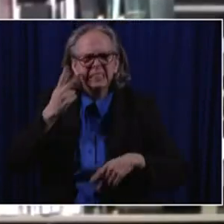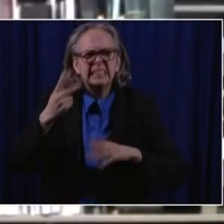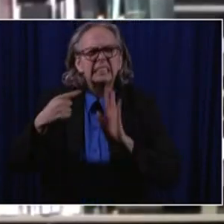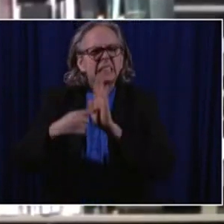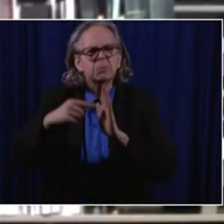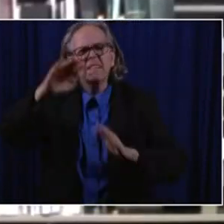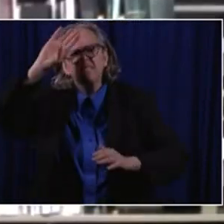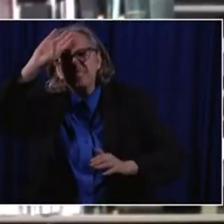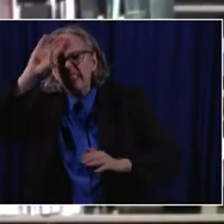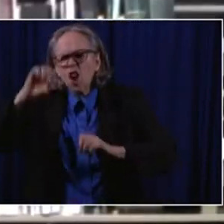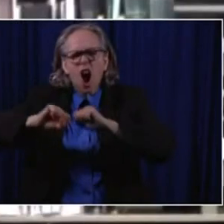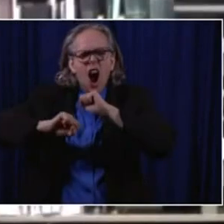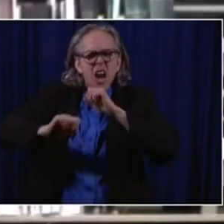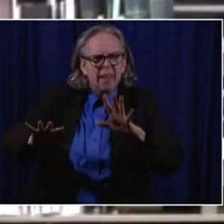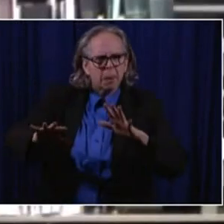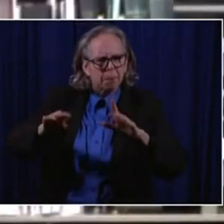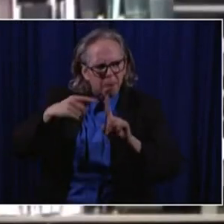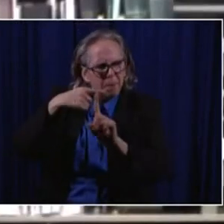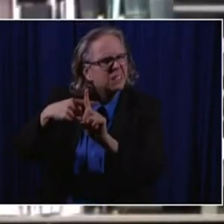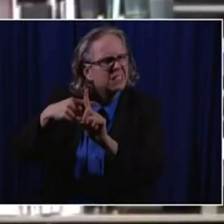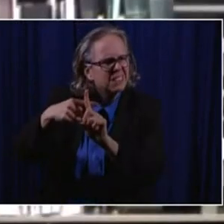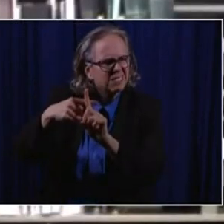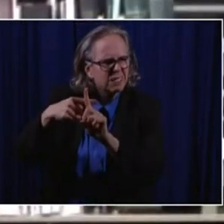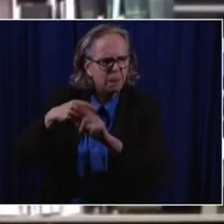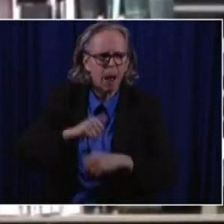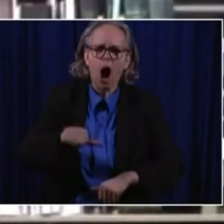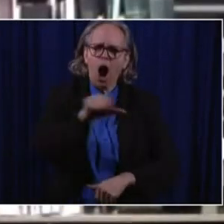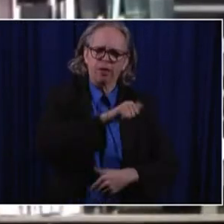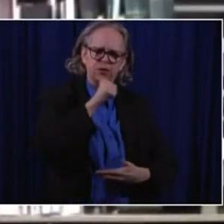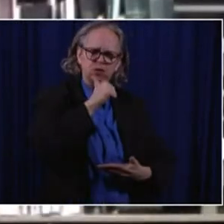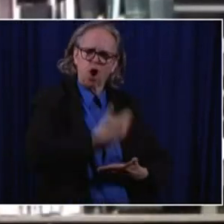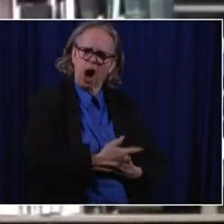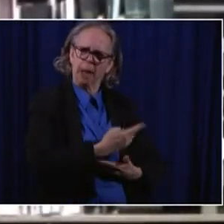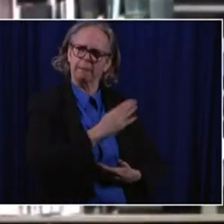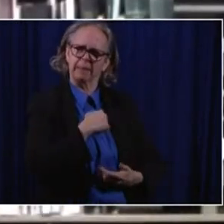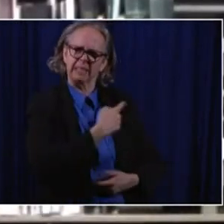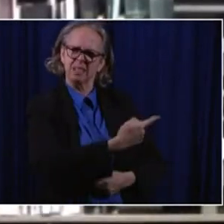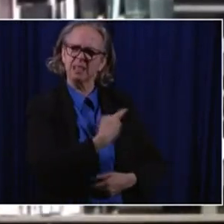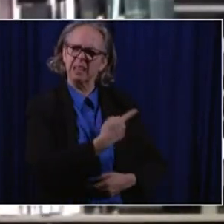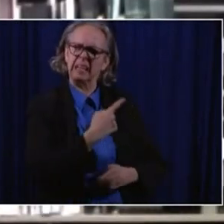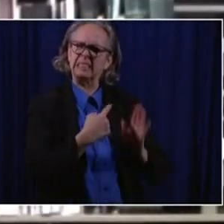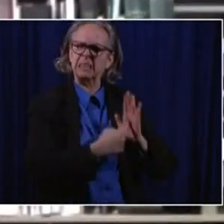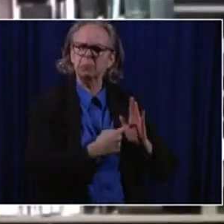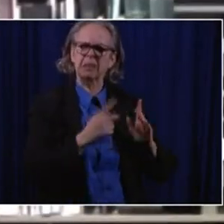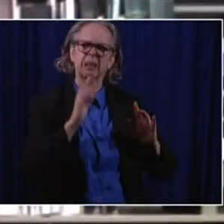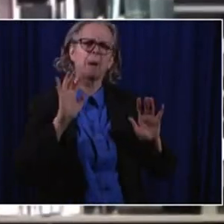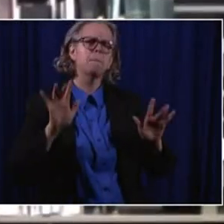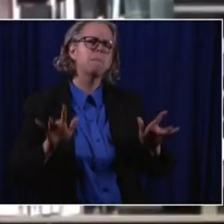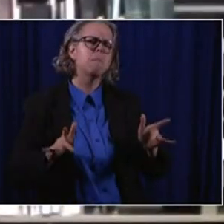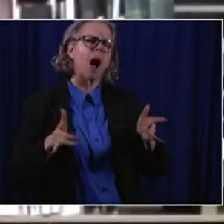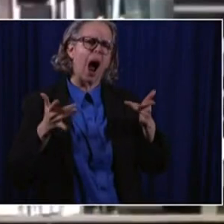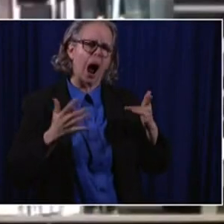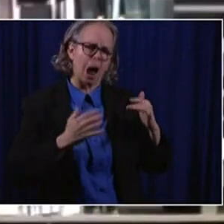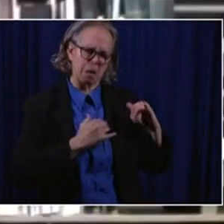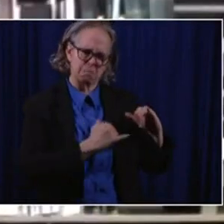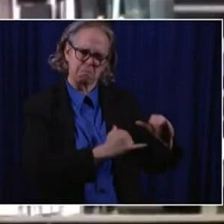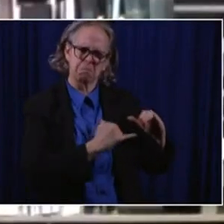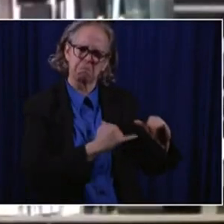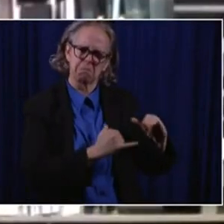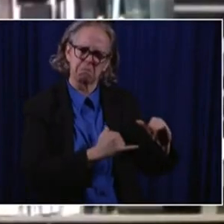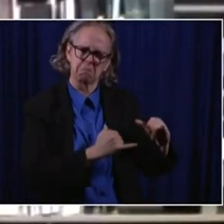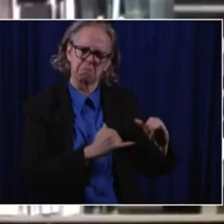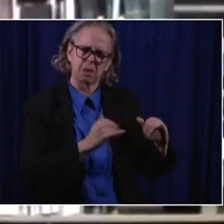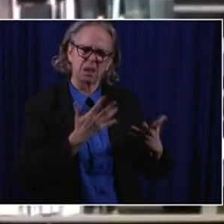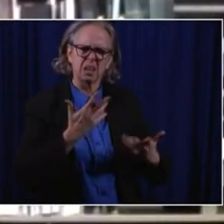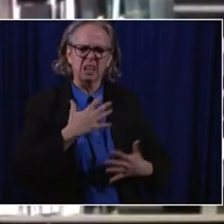Uh, my daughter, Allison and myself, we developed very mild symptoms. Um, we had what sounded like chest congestion,